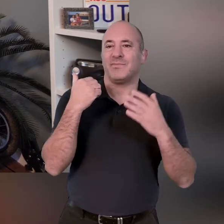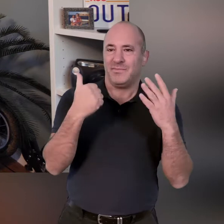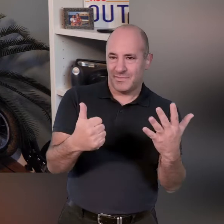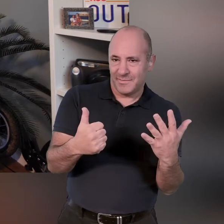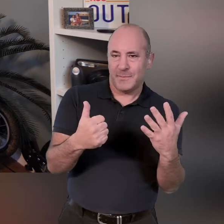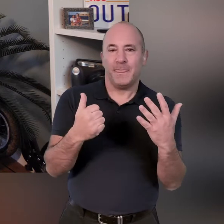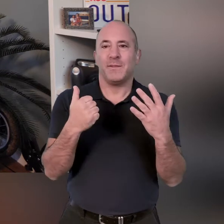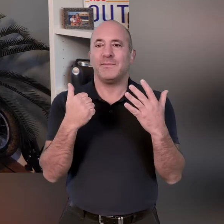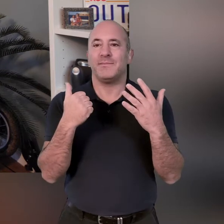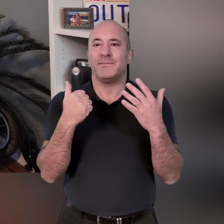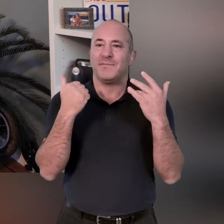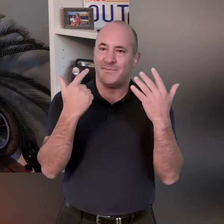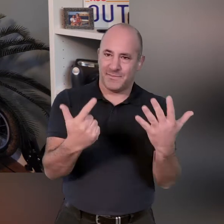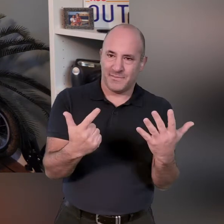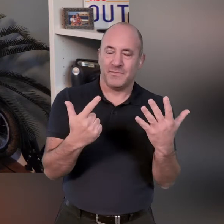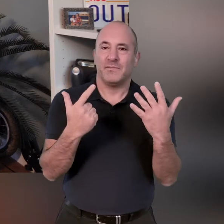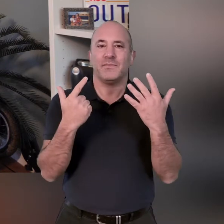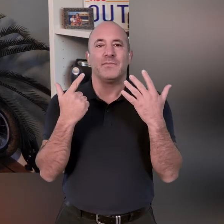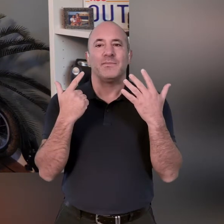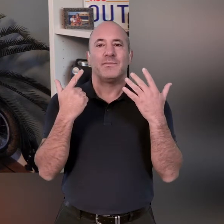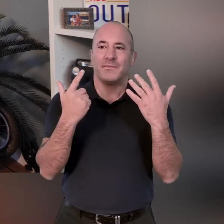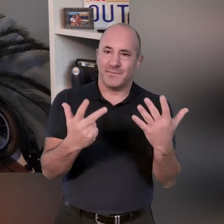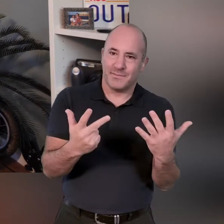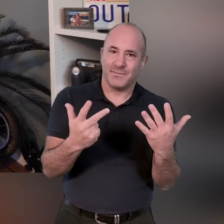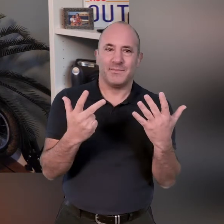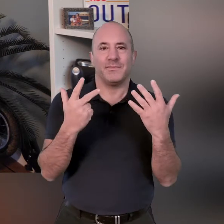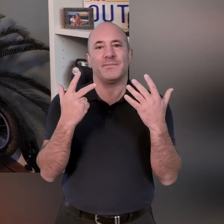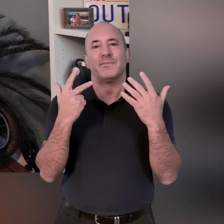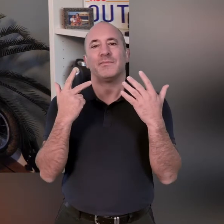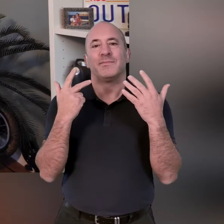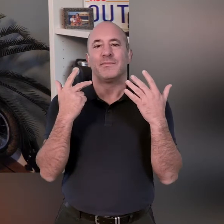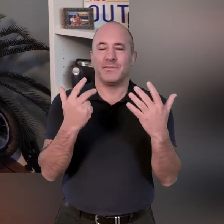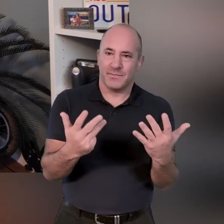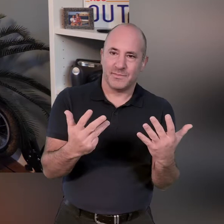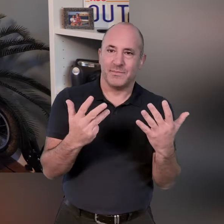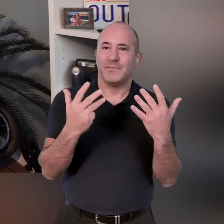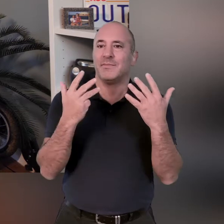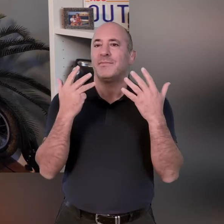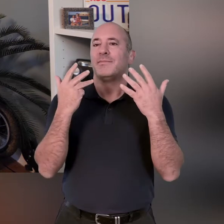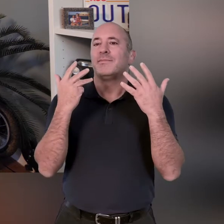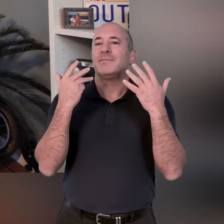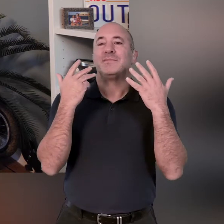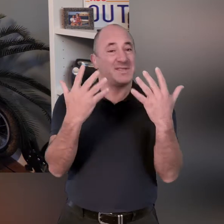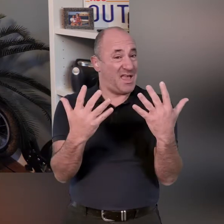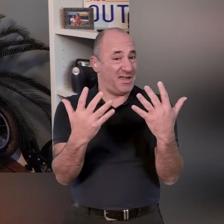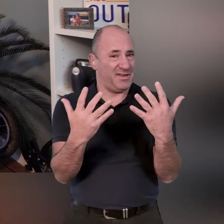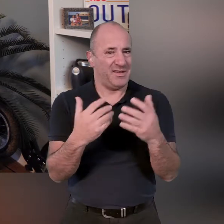six seven eight nine